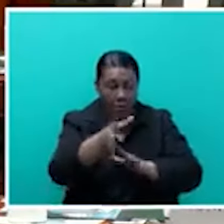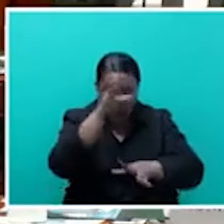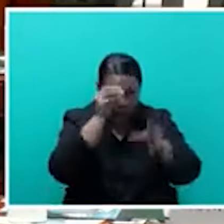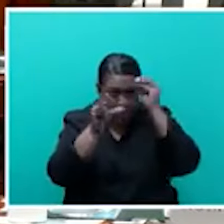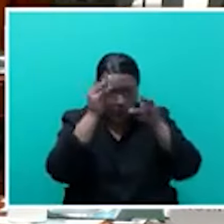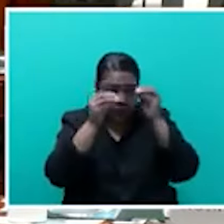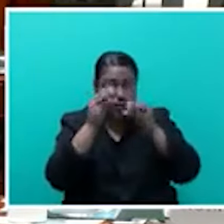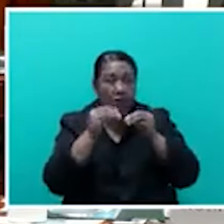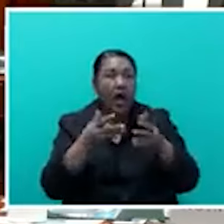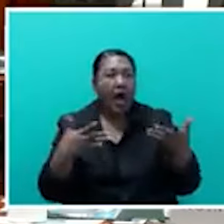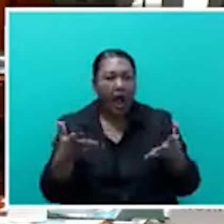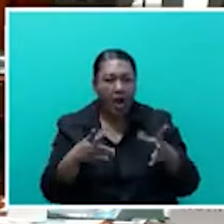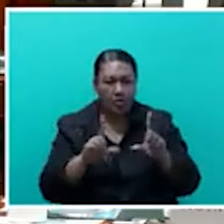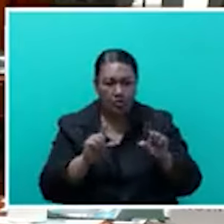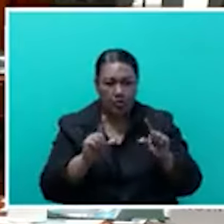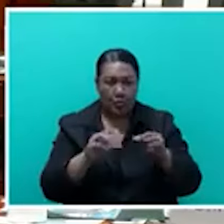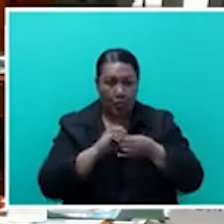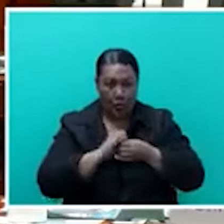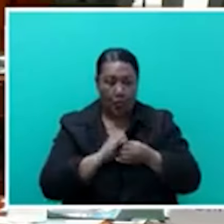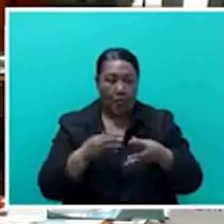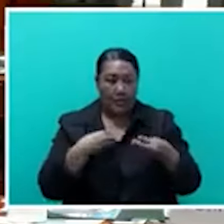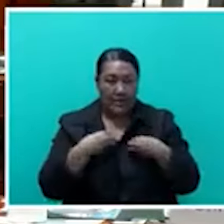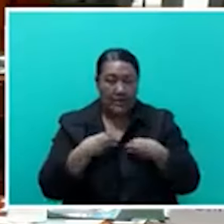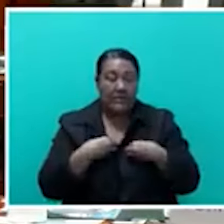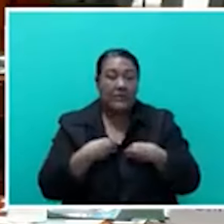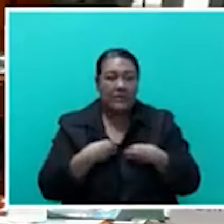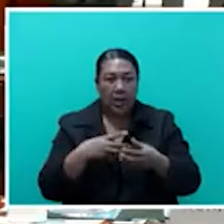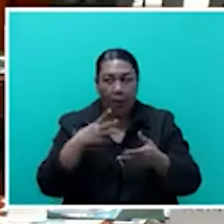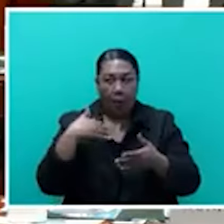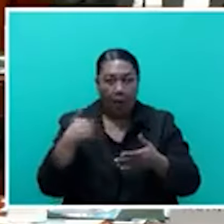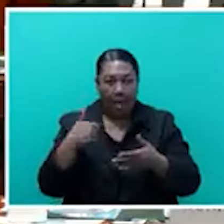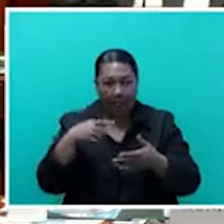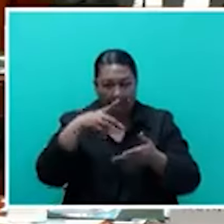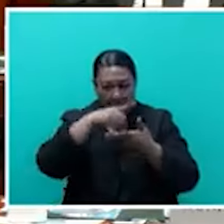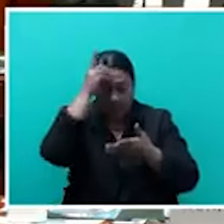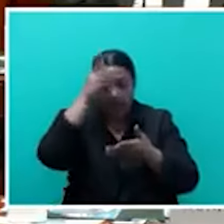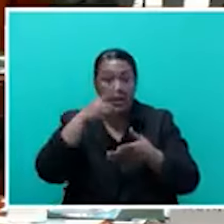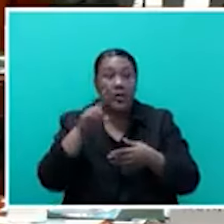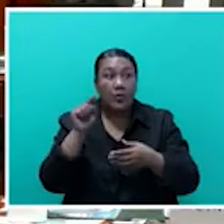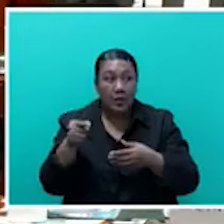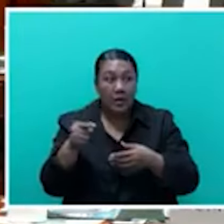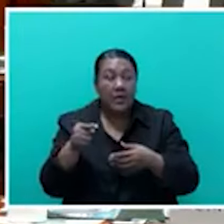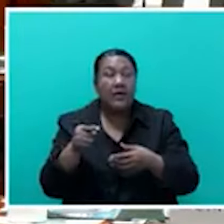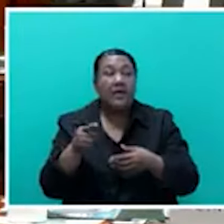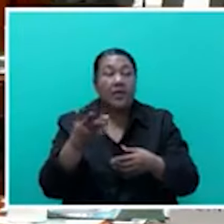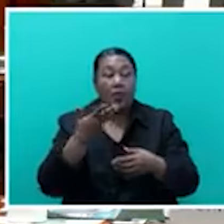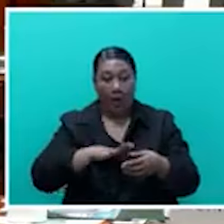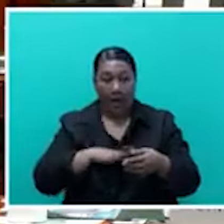run their businesses, they're well educated. But we would like to turn that brain drain into a brain drain game.